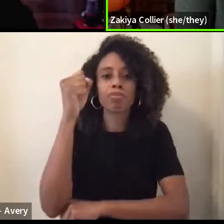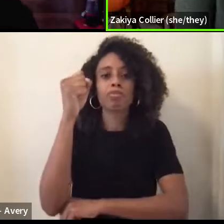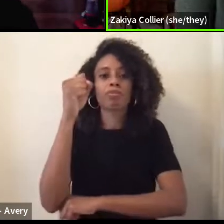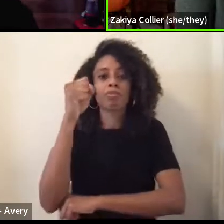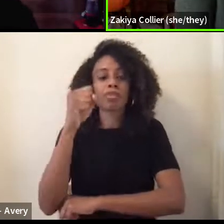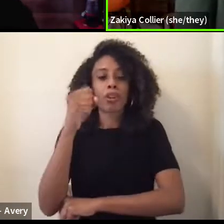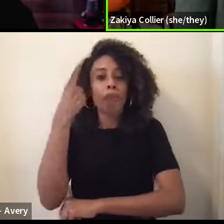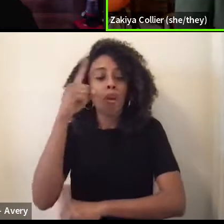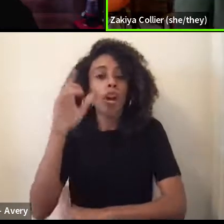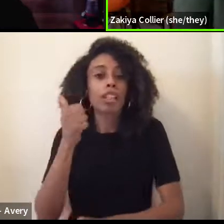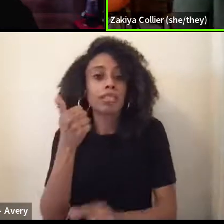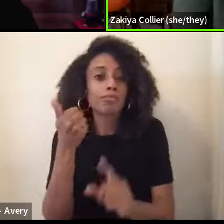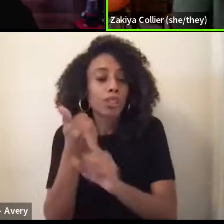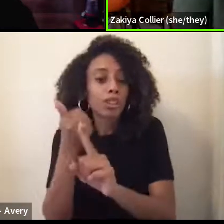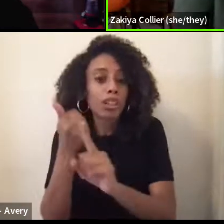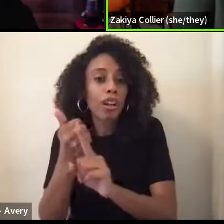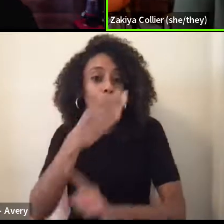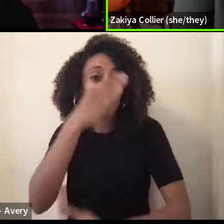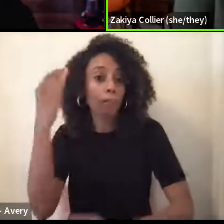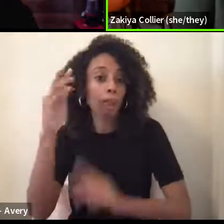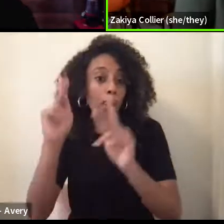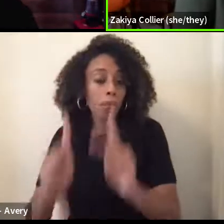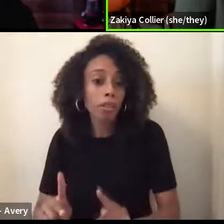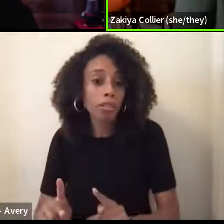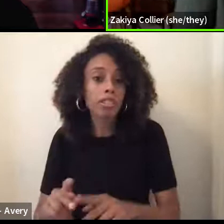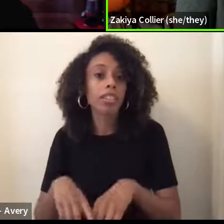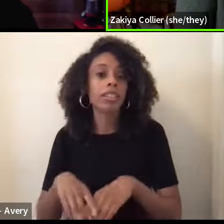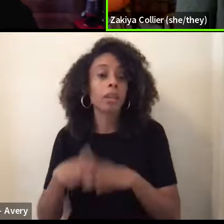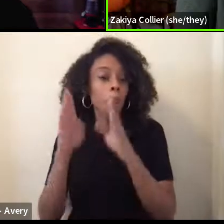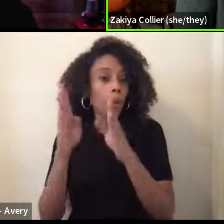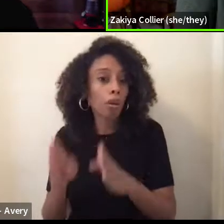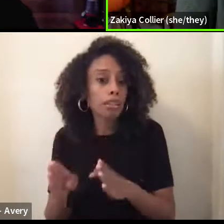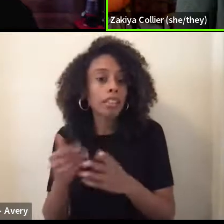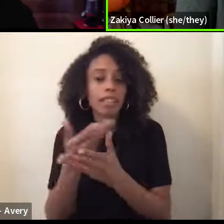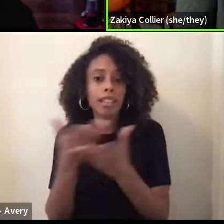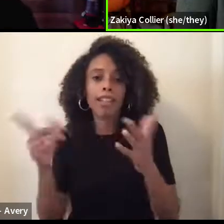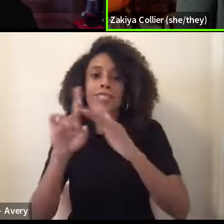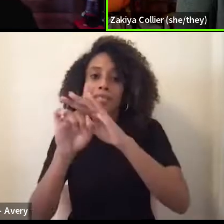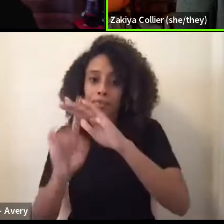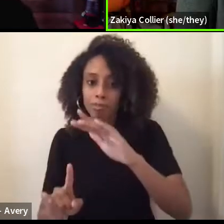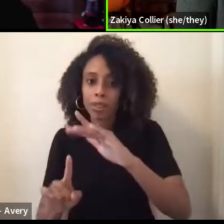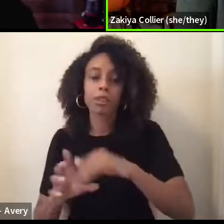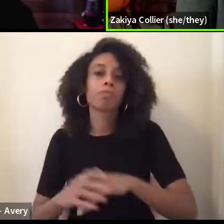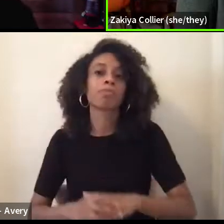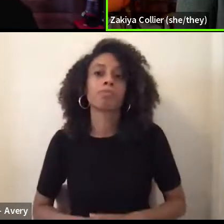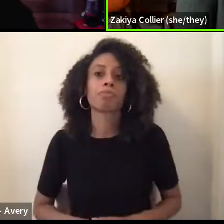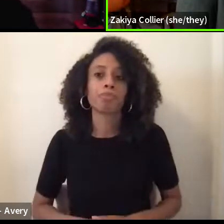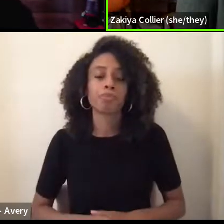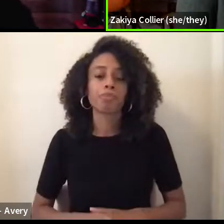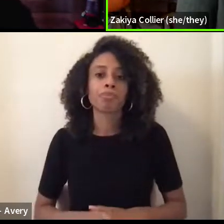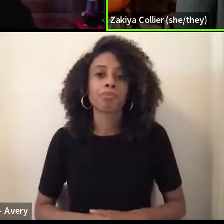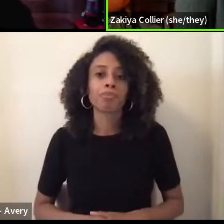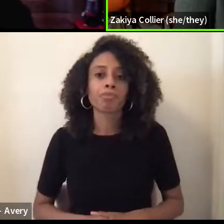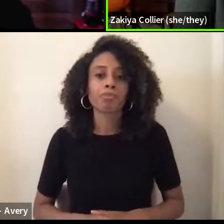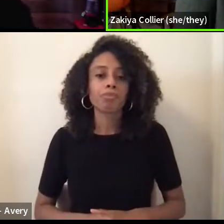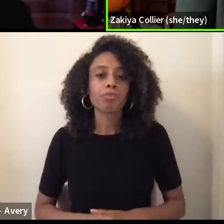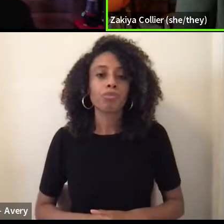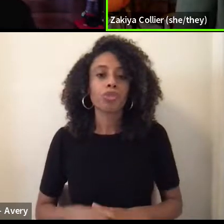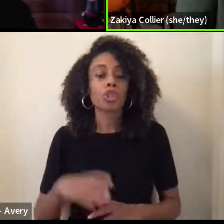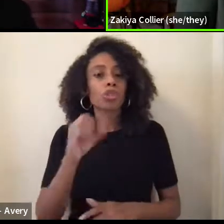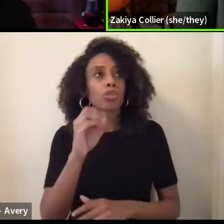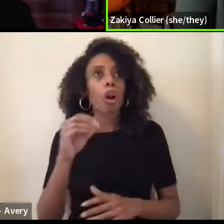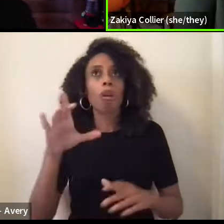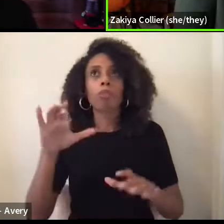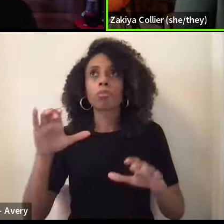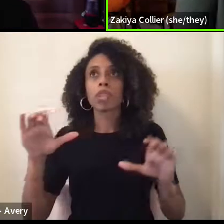person, you know, things can disappear. Um, and so being active in